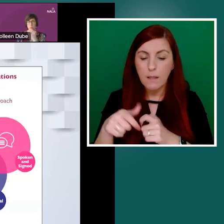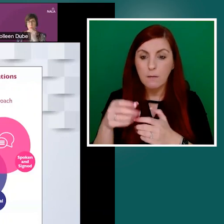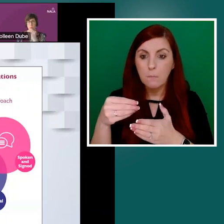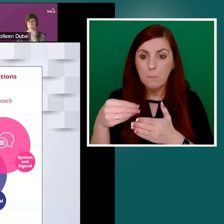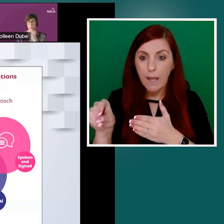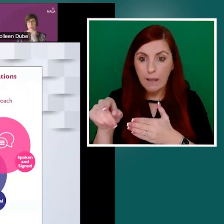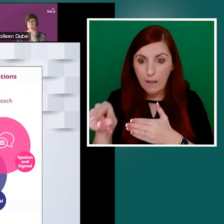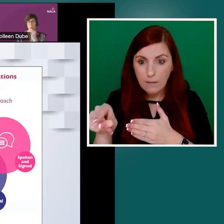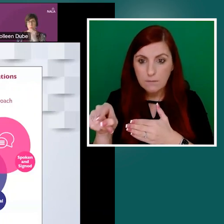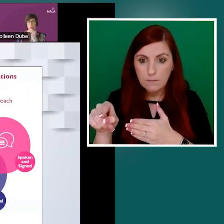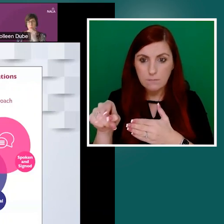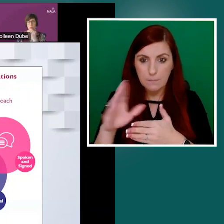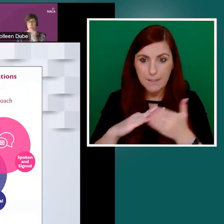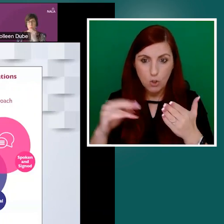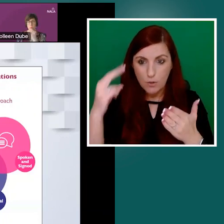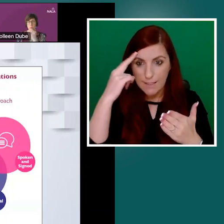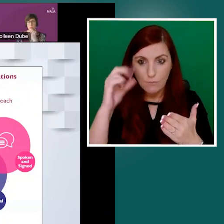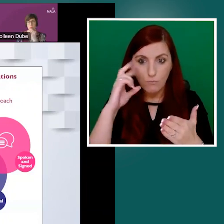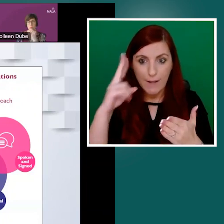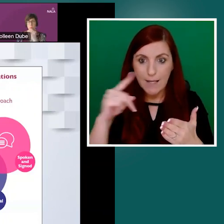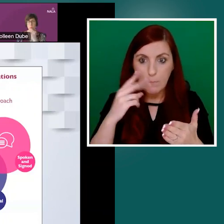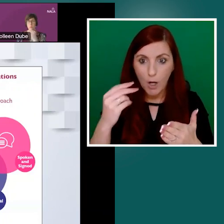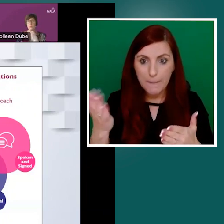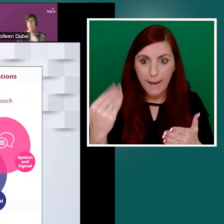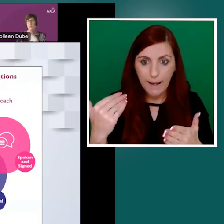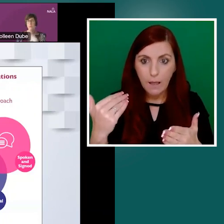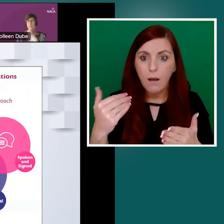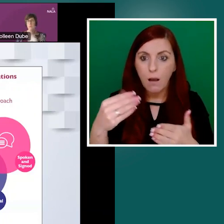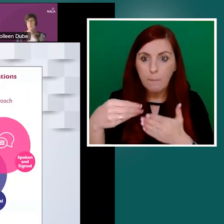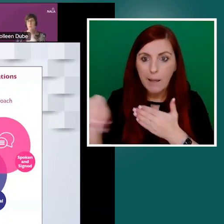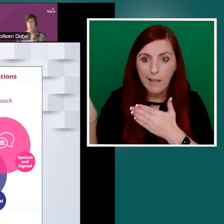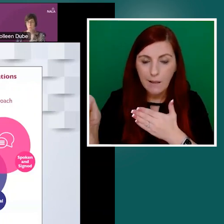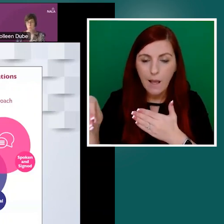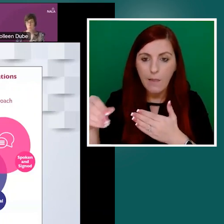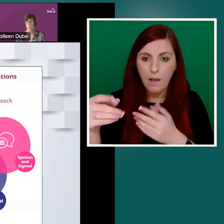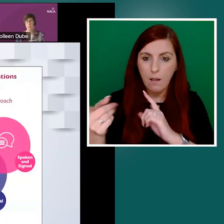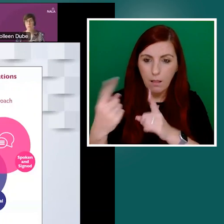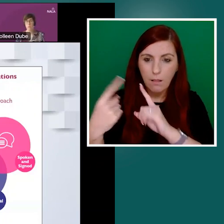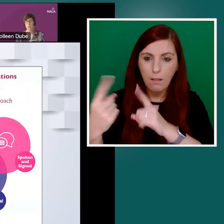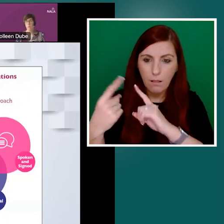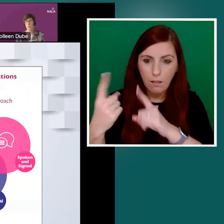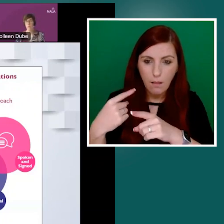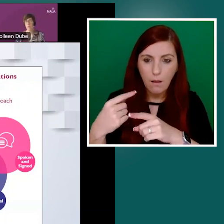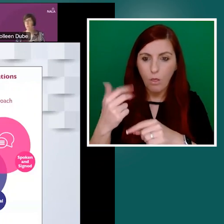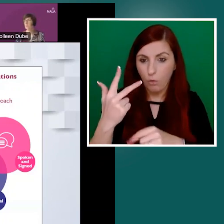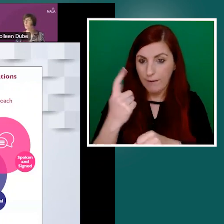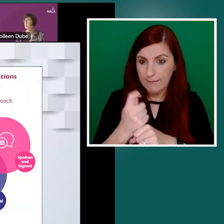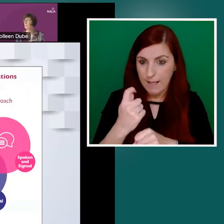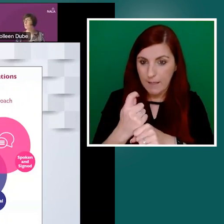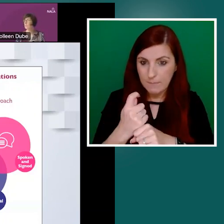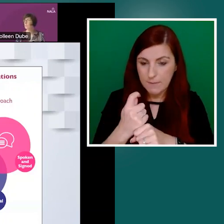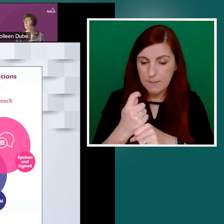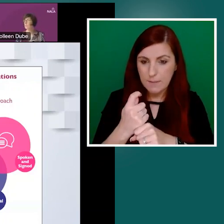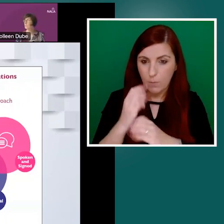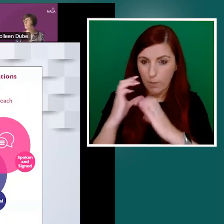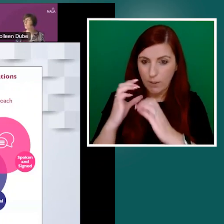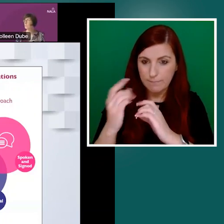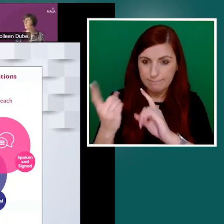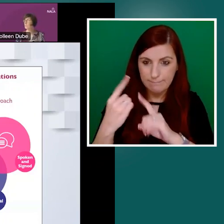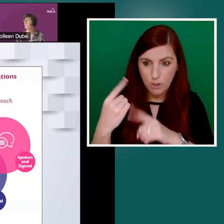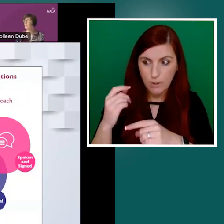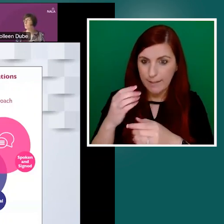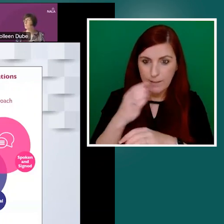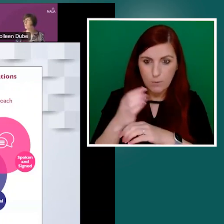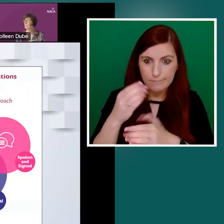back and forth three times. And she continued to pay the credit and refund and not being able to realize and